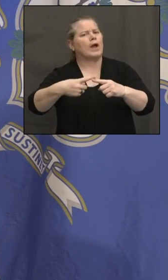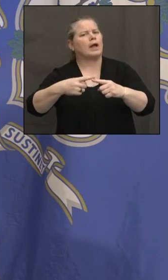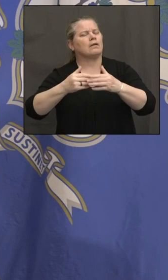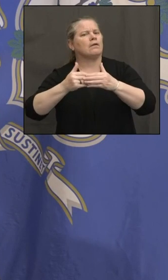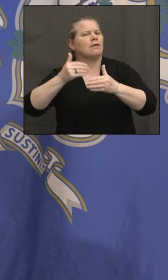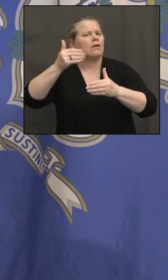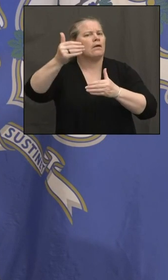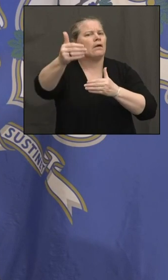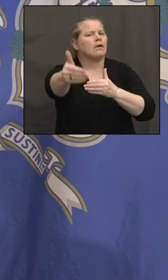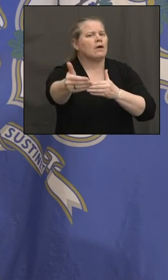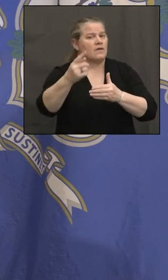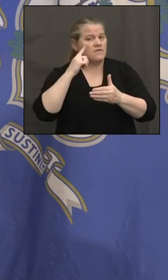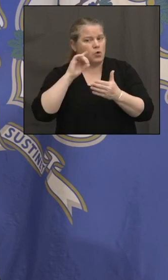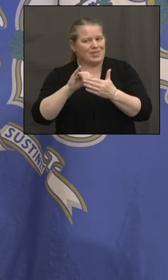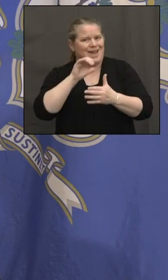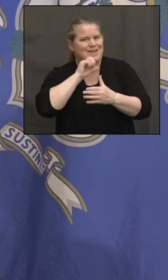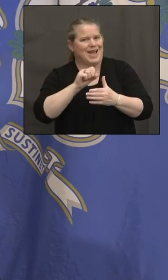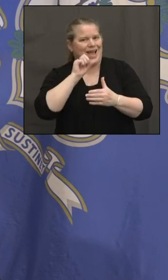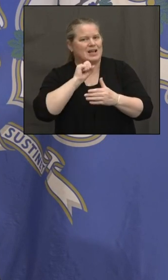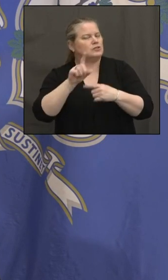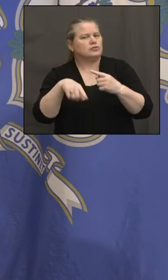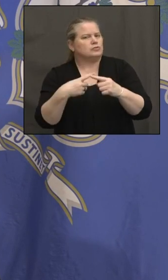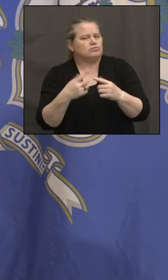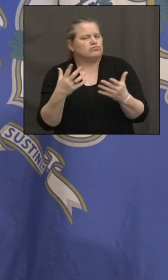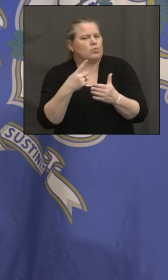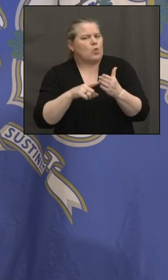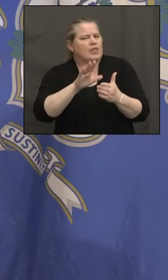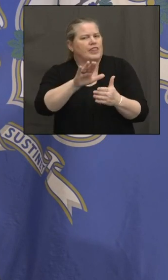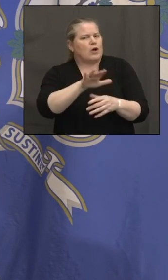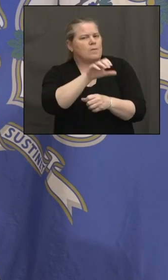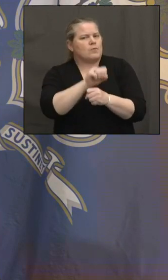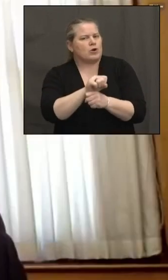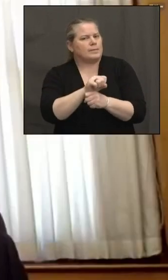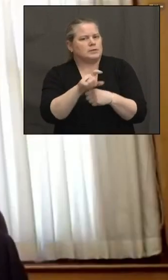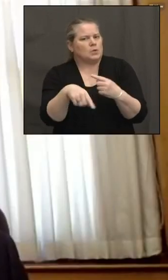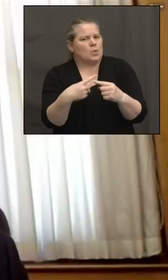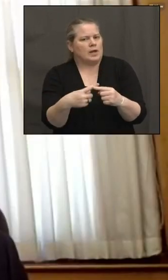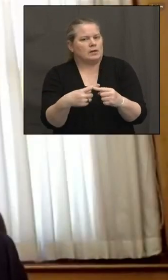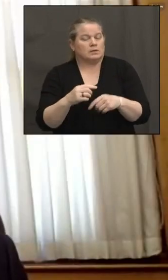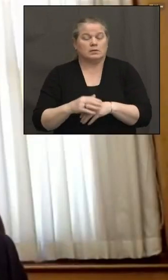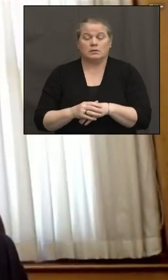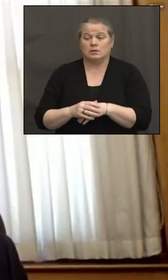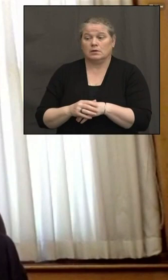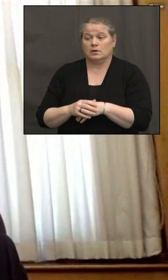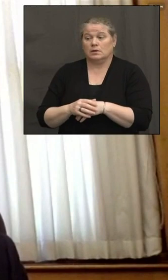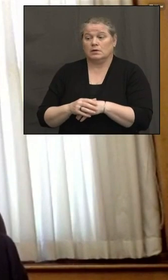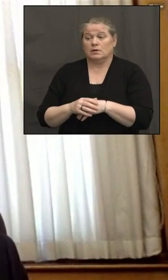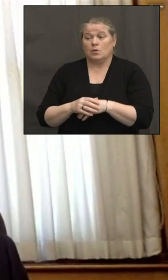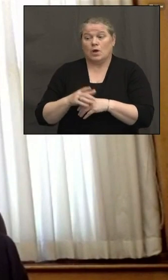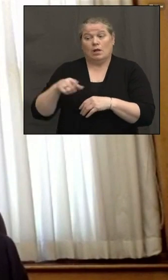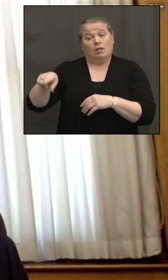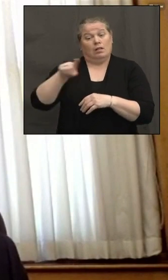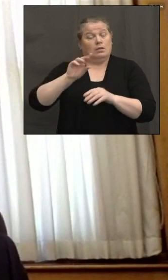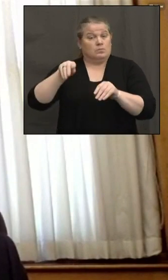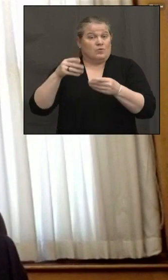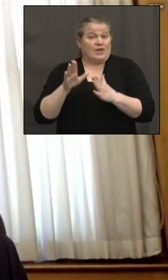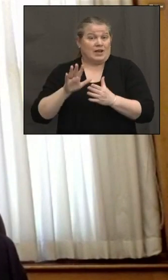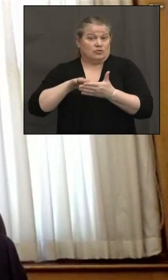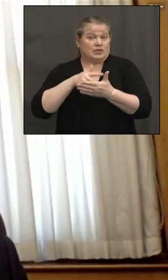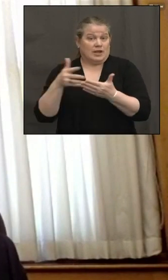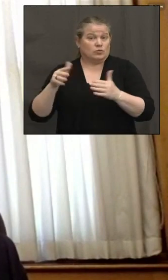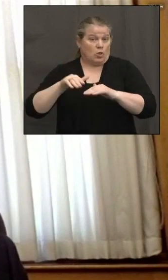scheduled for in that age group so far? Well, providers were only supposed to have opened up schedules to the middle of